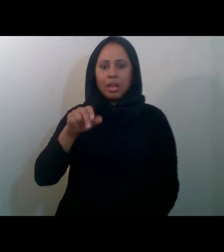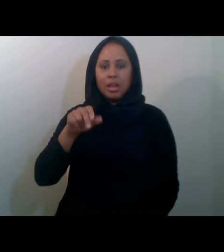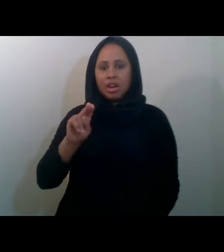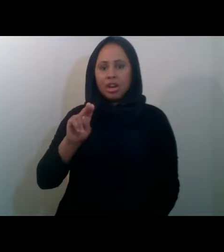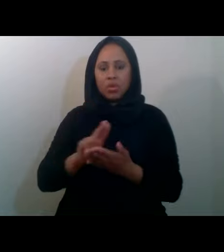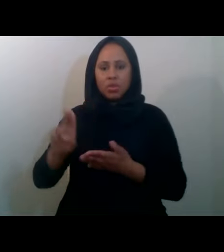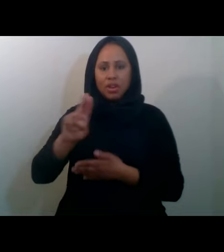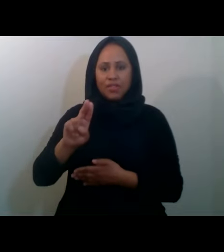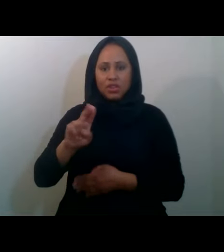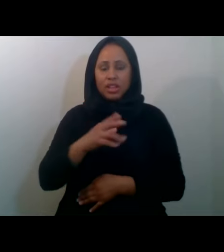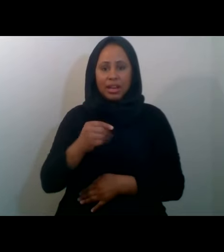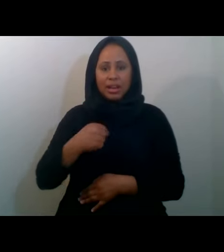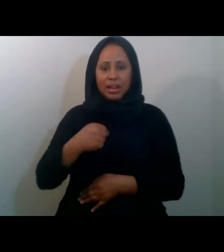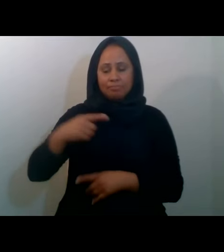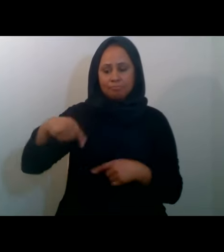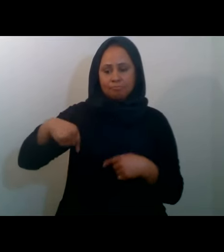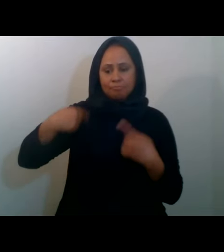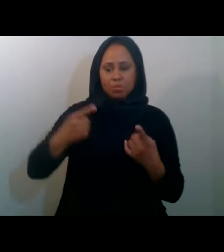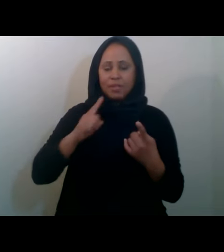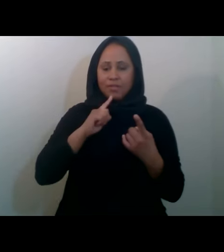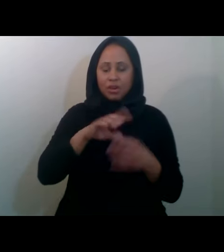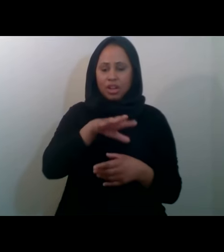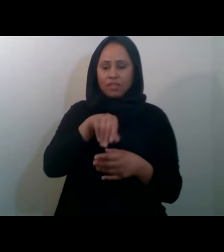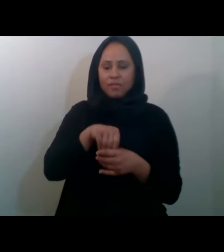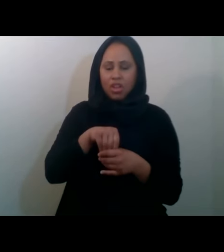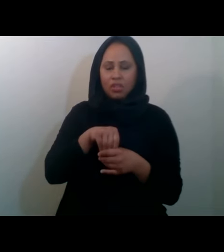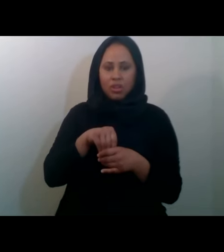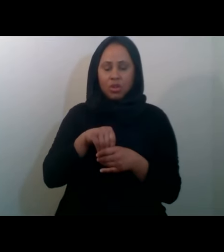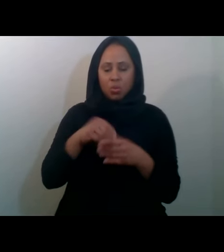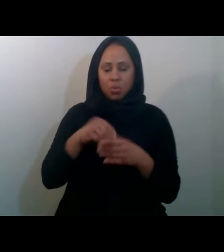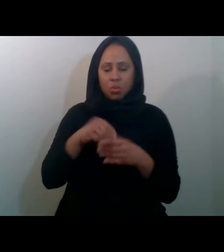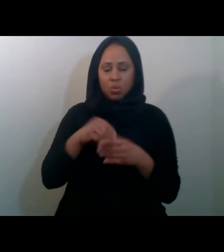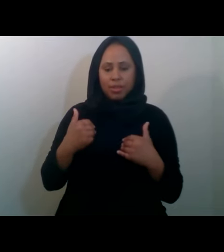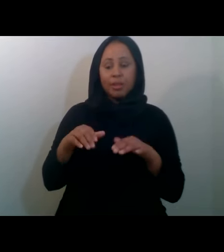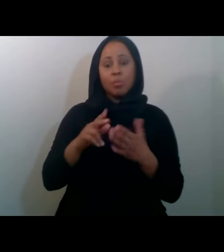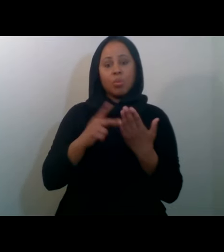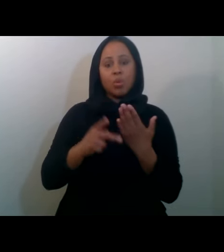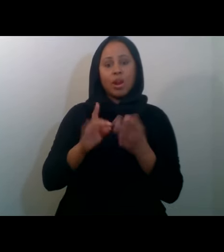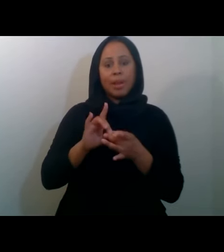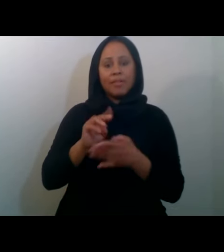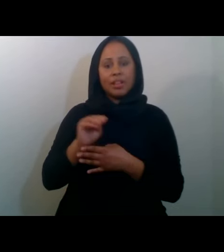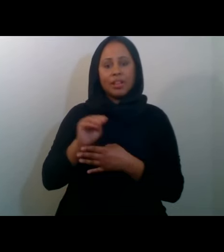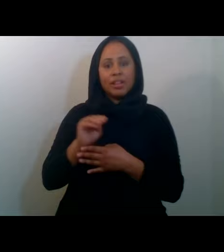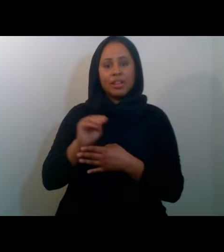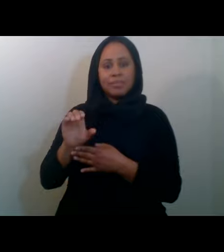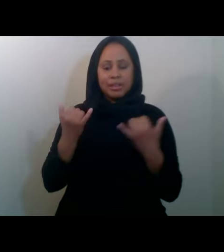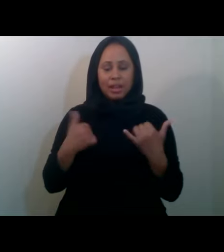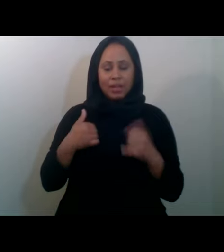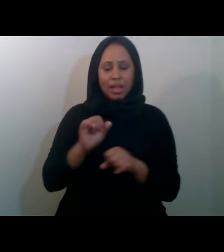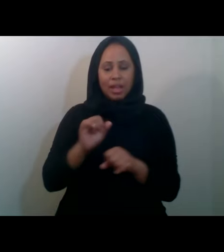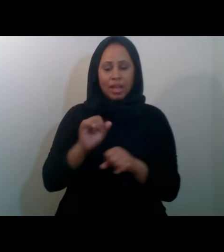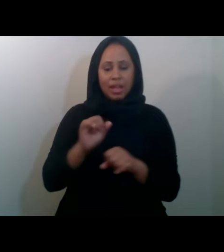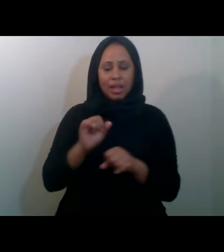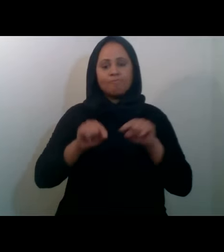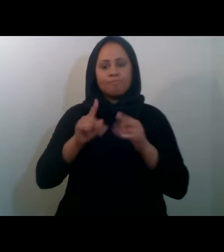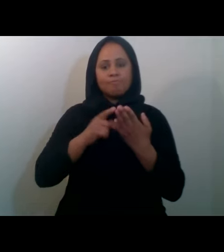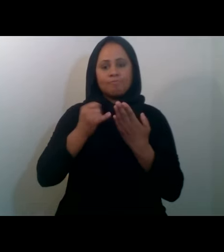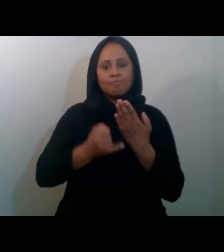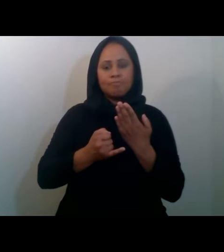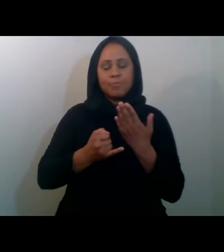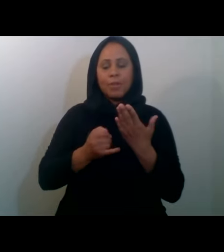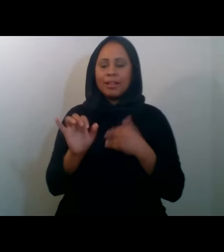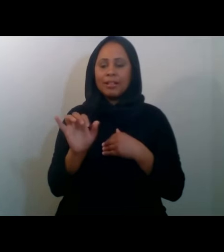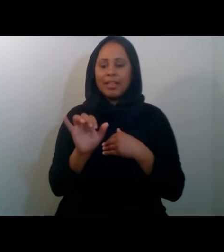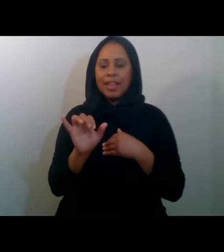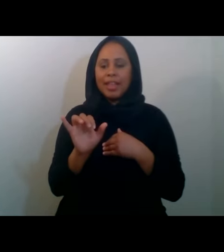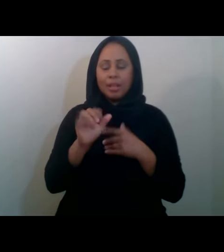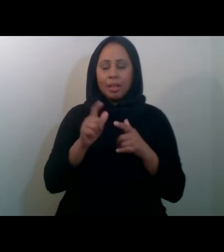UMA and I've been extremely active with the youth of MCC. Currently I work on MCC projects such as the Big Brother program and the